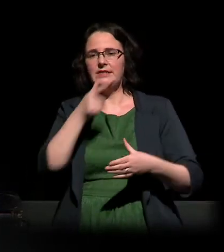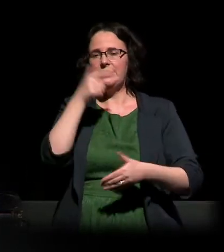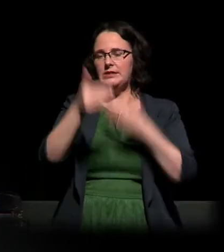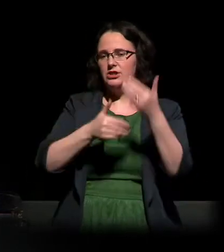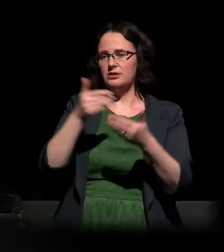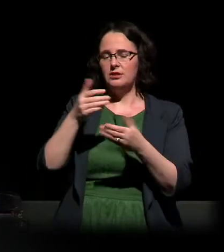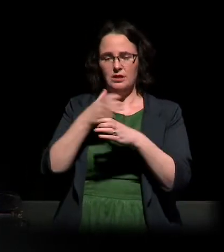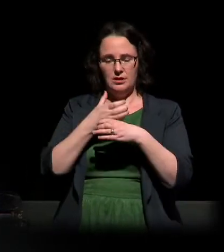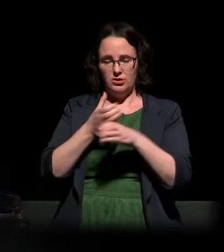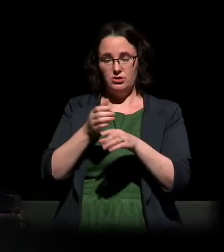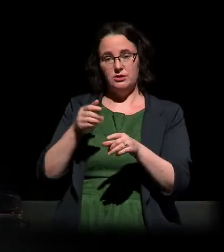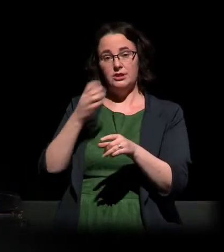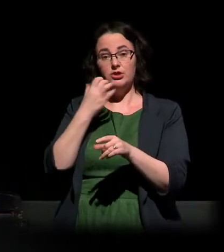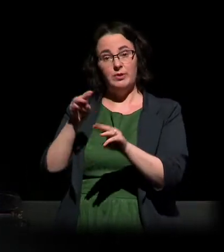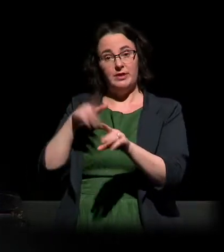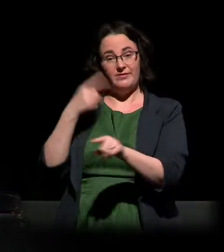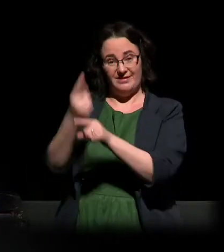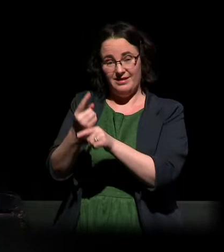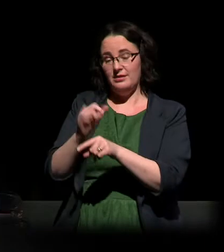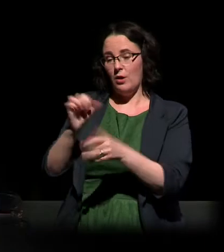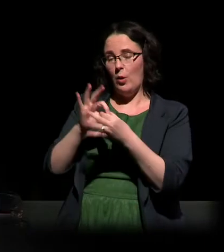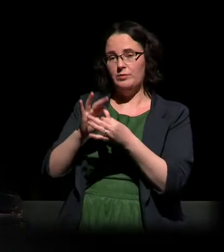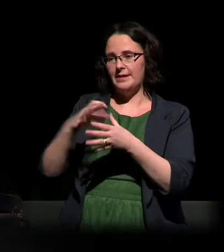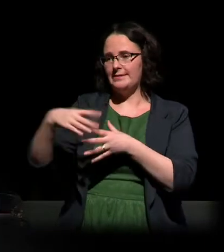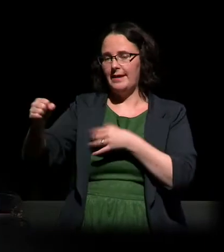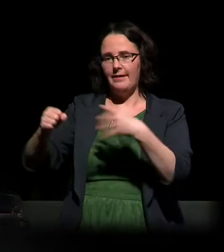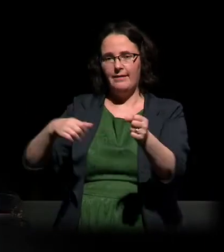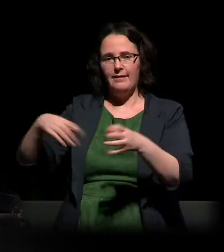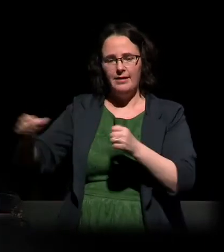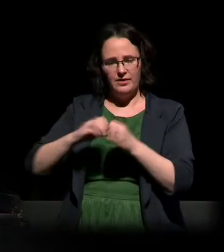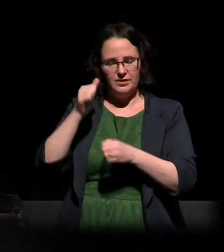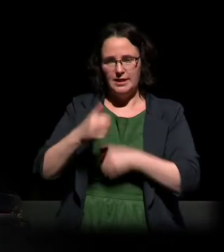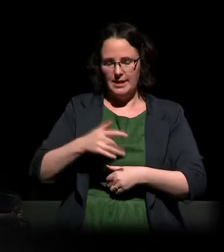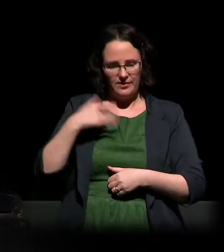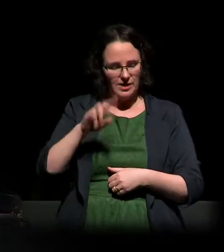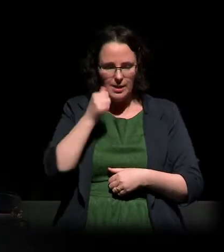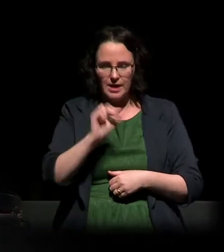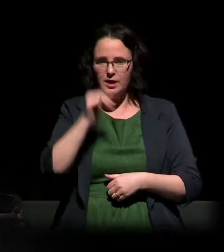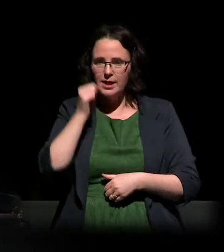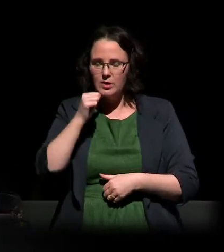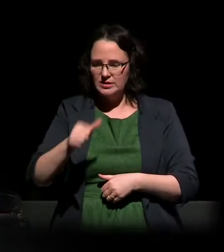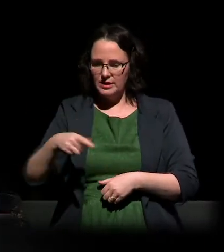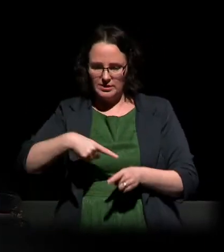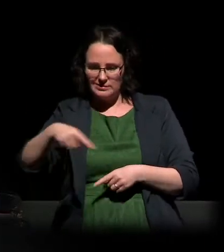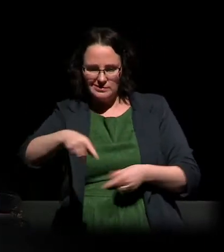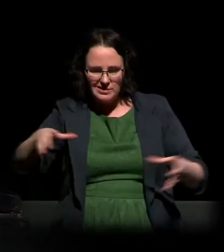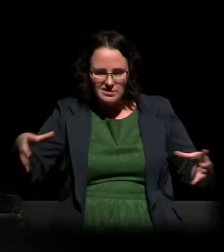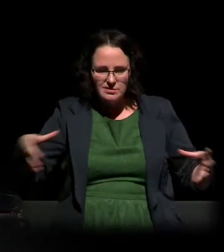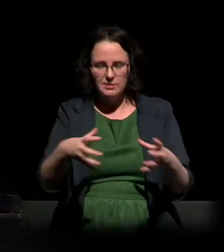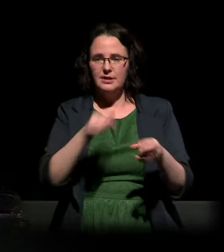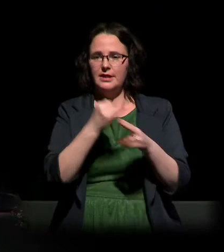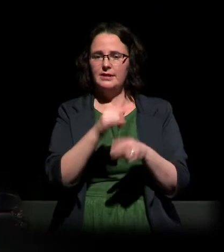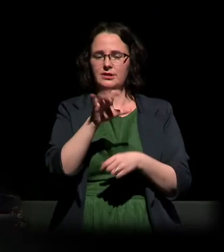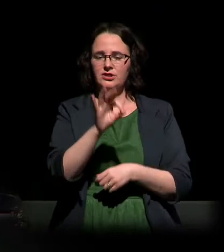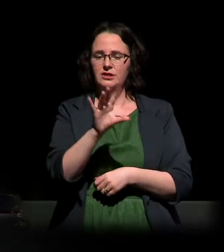their homes taken, daily life was restricted, and they were corralled into ghettos. They were excluded and